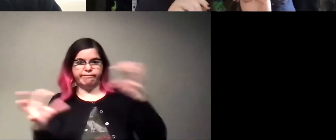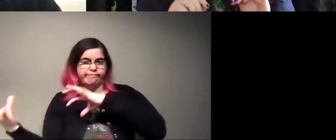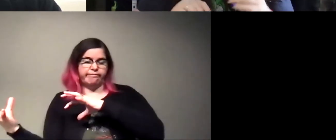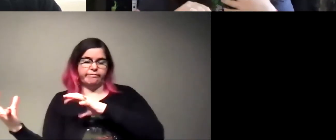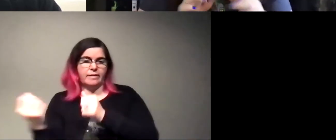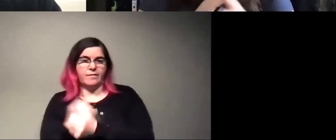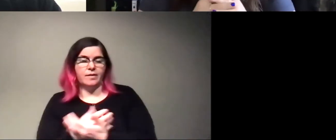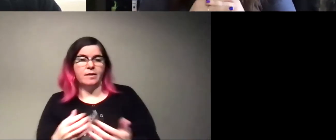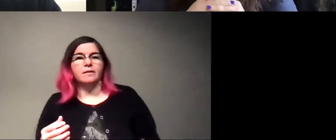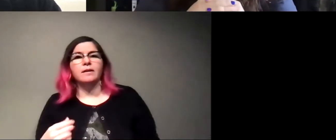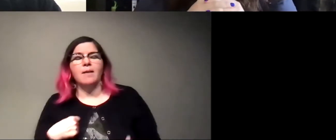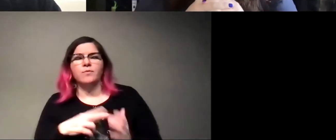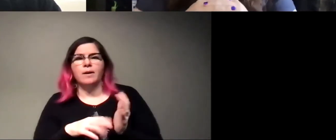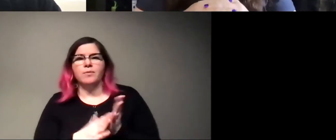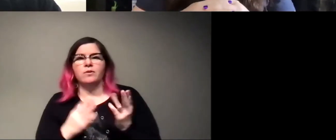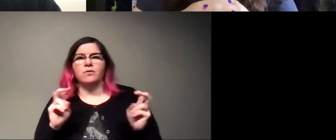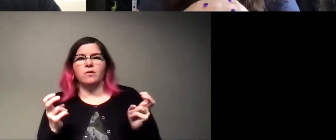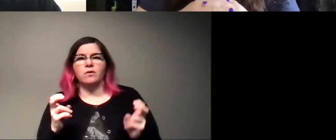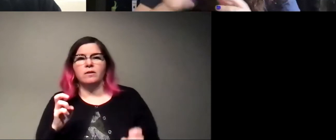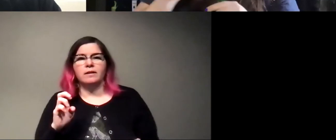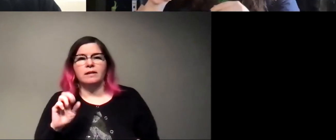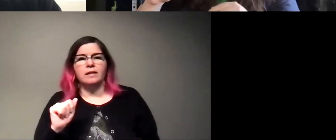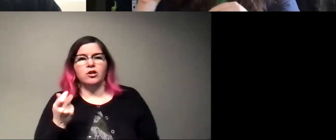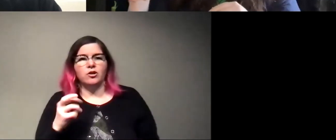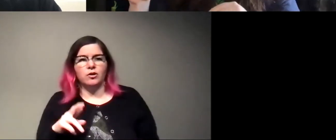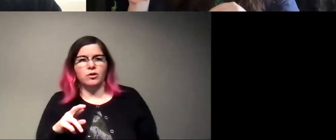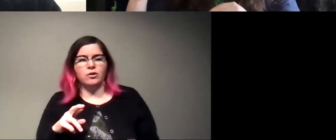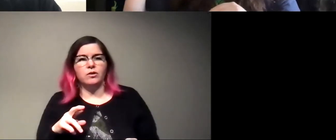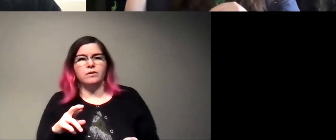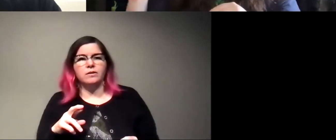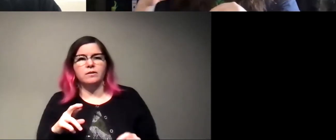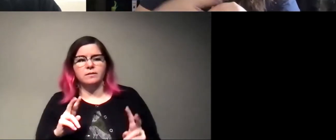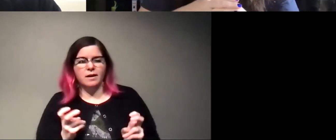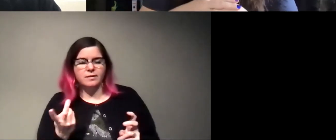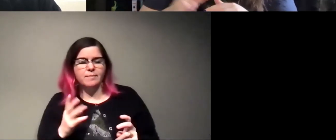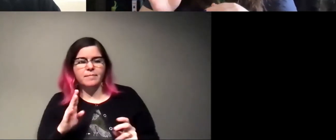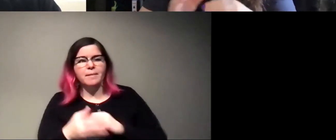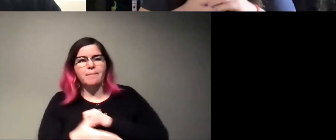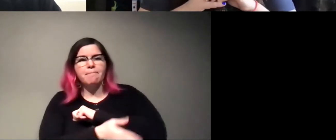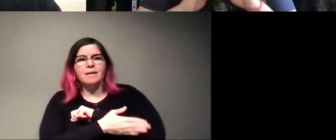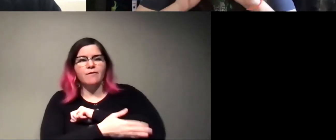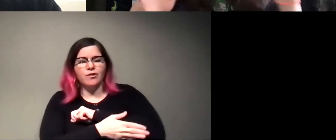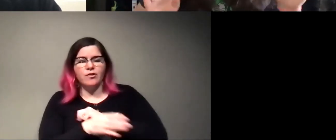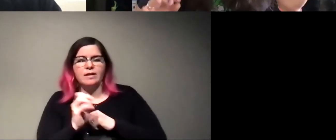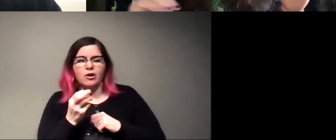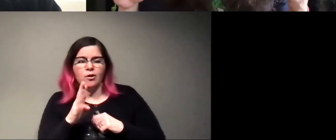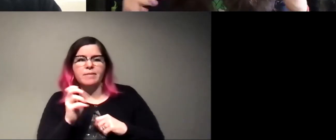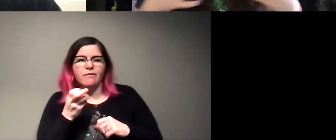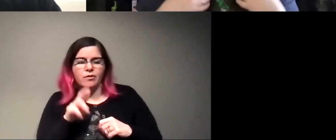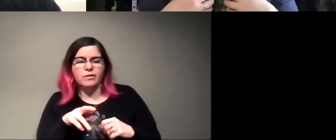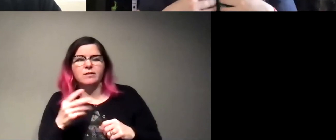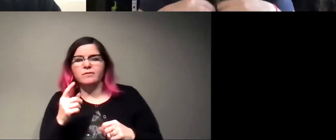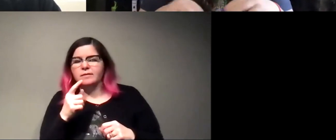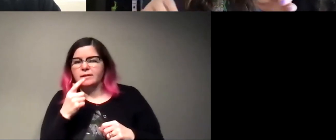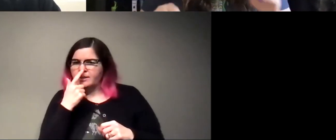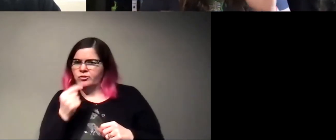things up. I'm reading a book right now called eager it's, and the subtitle is something, something beavers. Um, and it's really, really interesting.